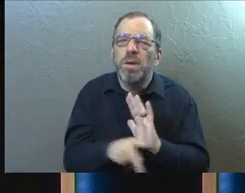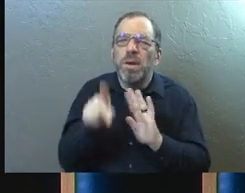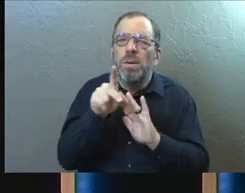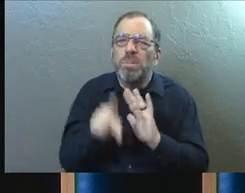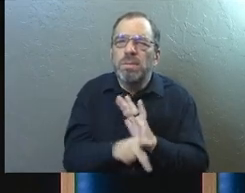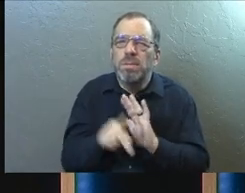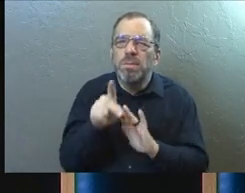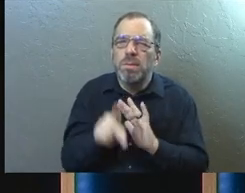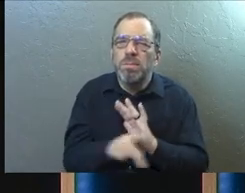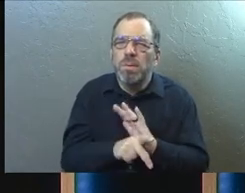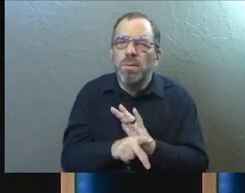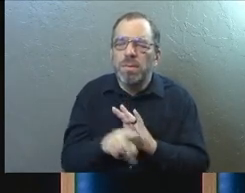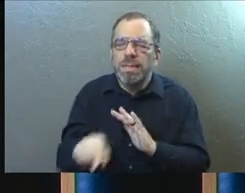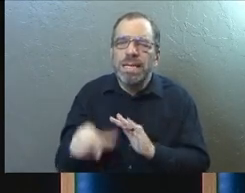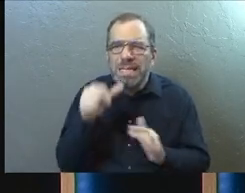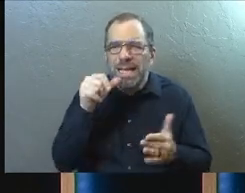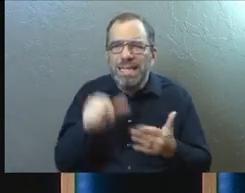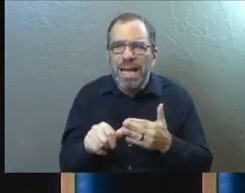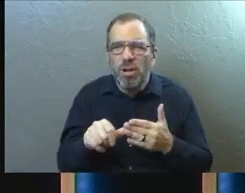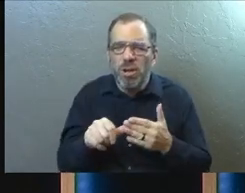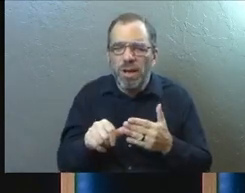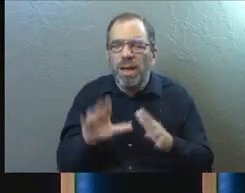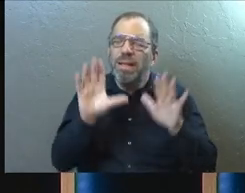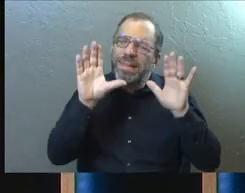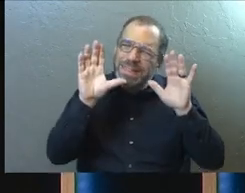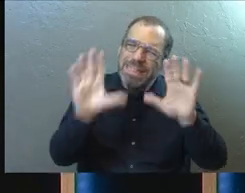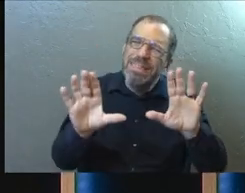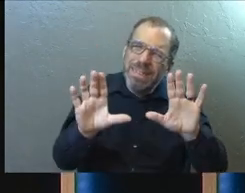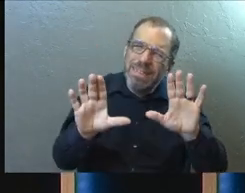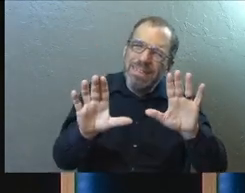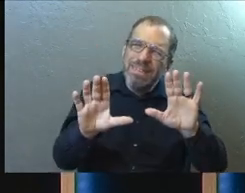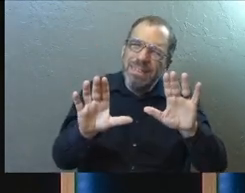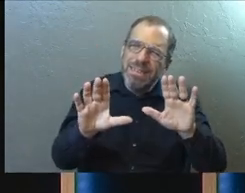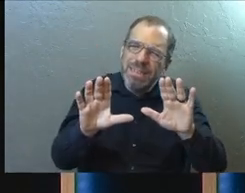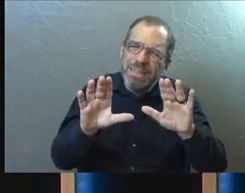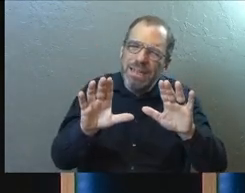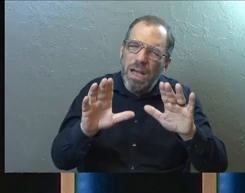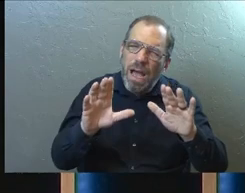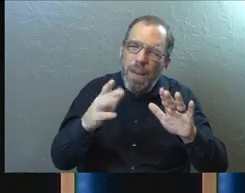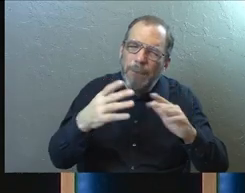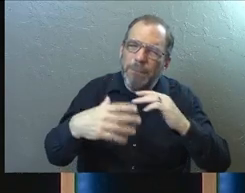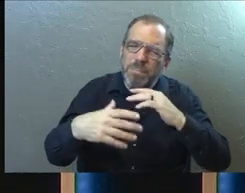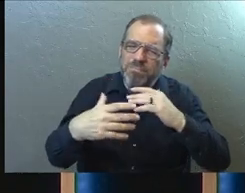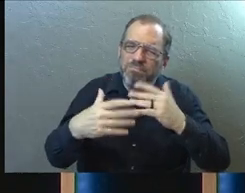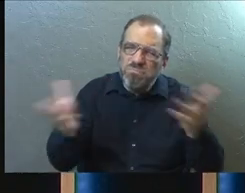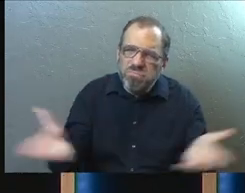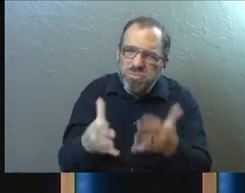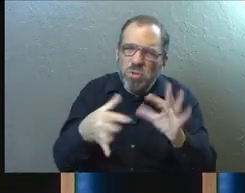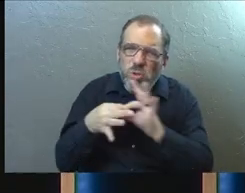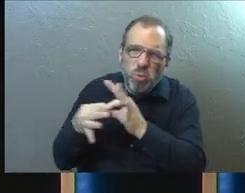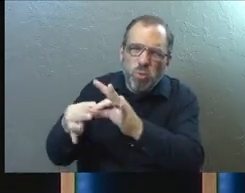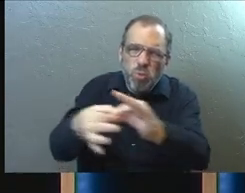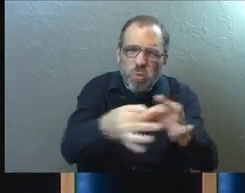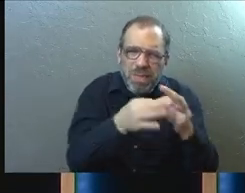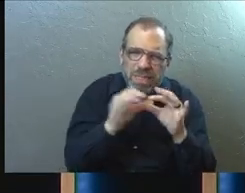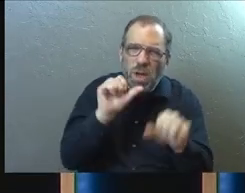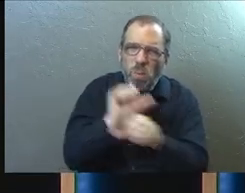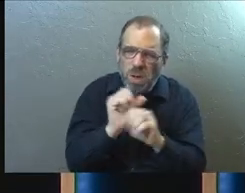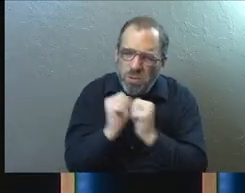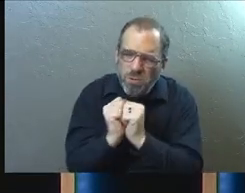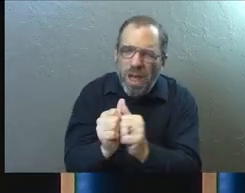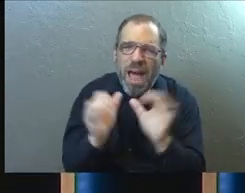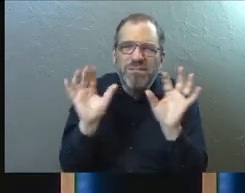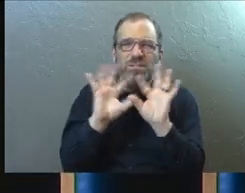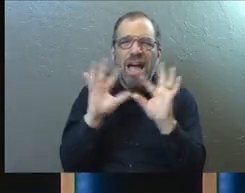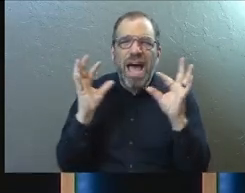happens in this letter that says, hey, we're going to promote unity. We're going to work together. This is going to be